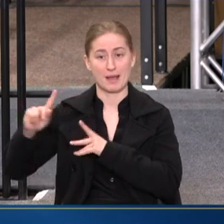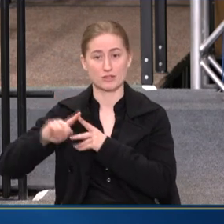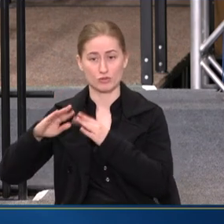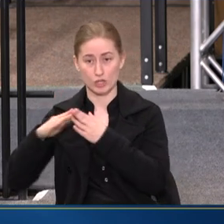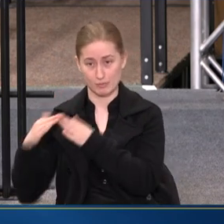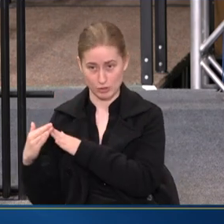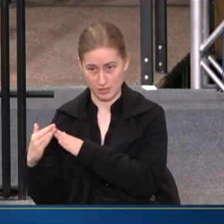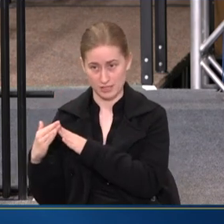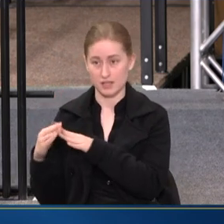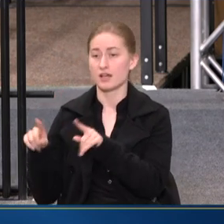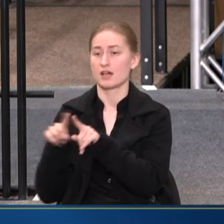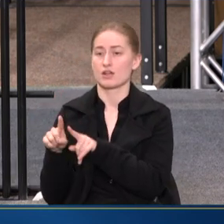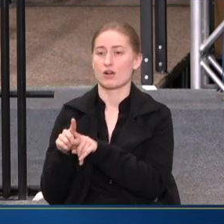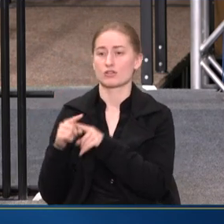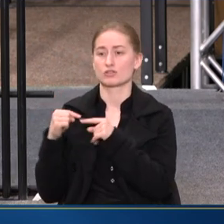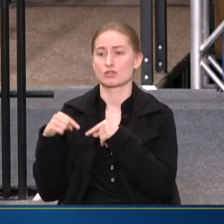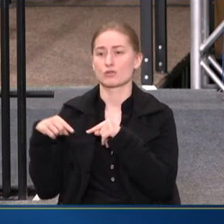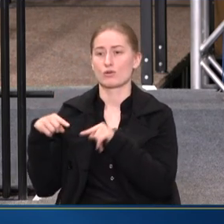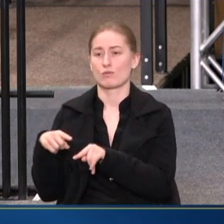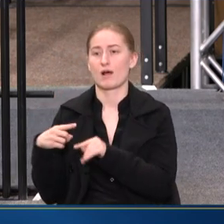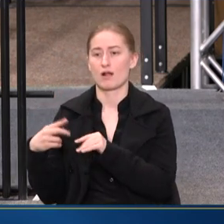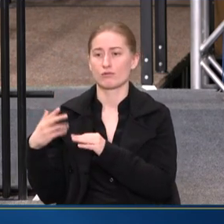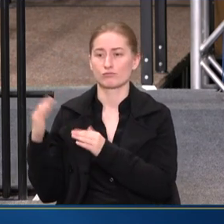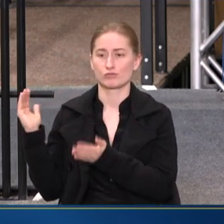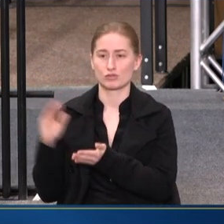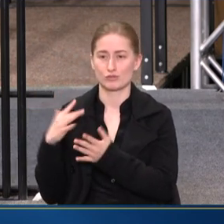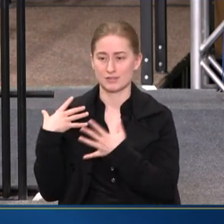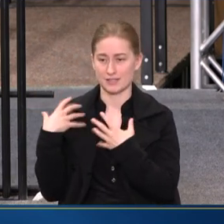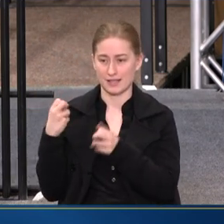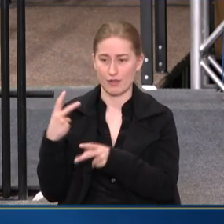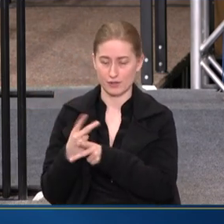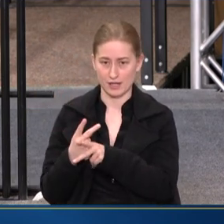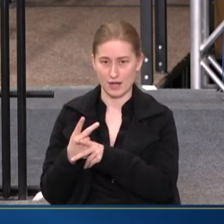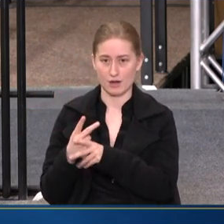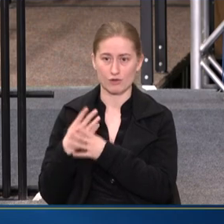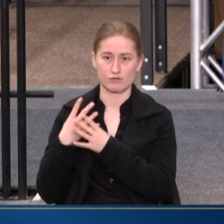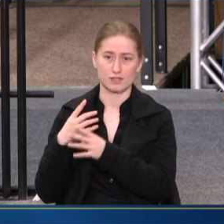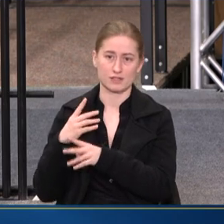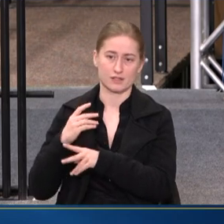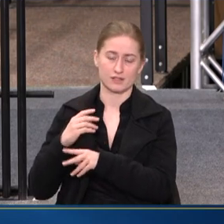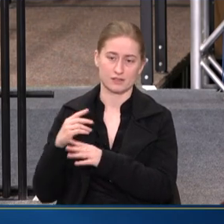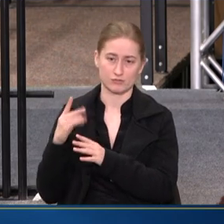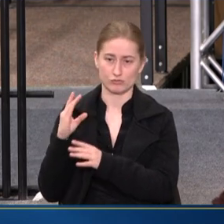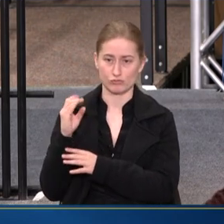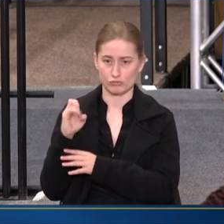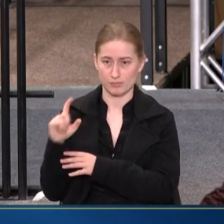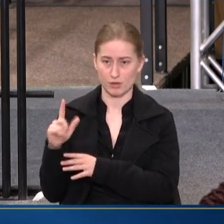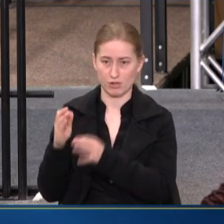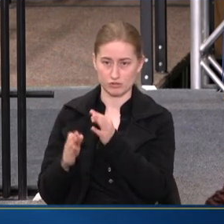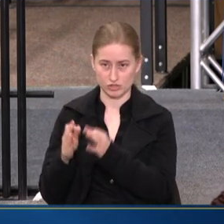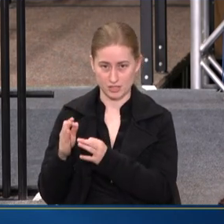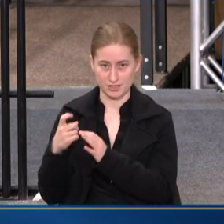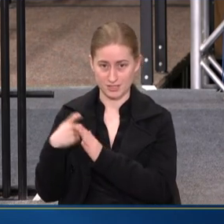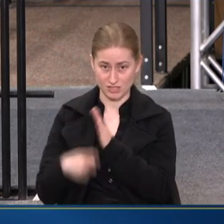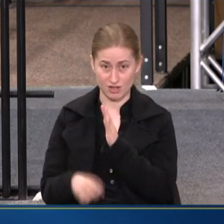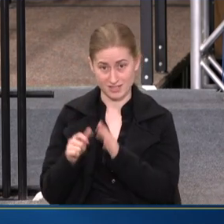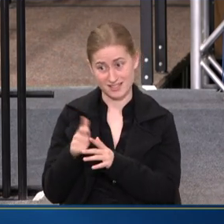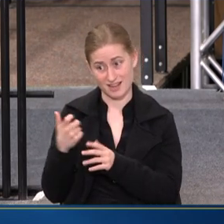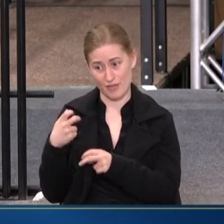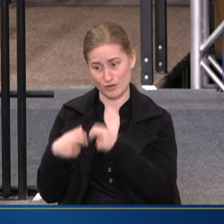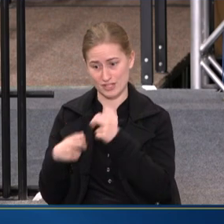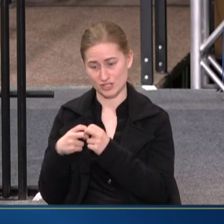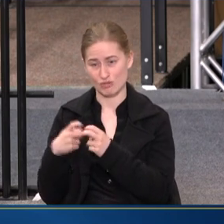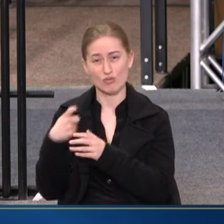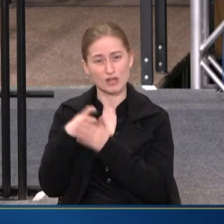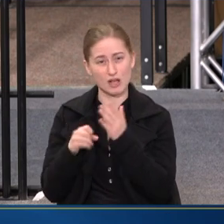and also while reducing health care and criminal justice costs. That's another big issue, is the cost